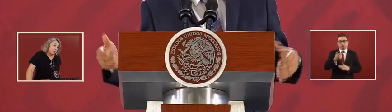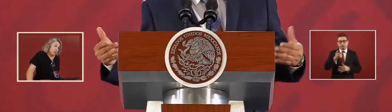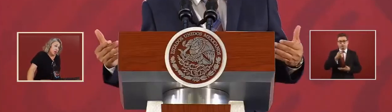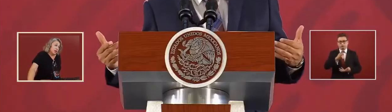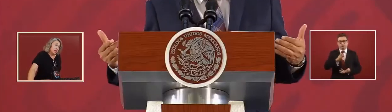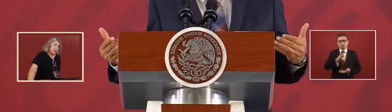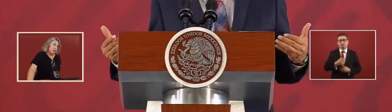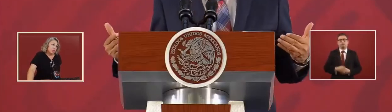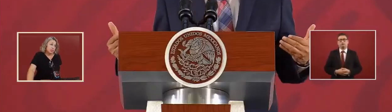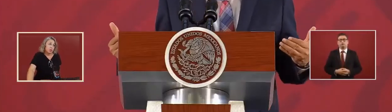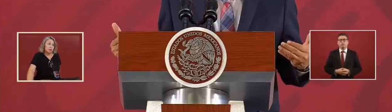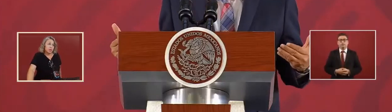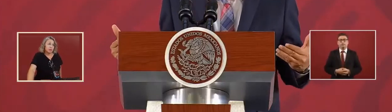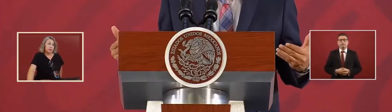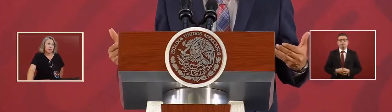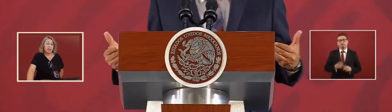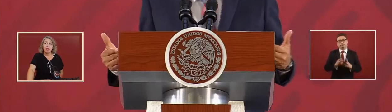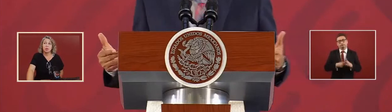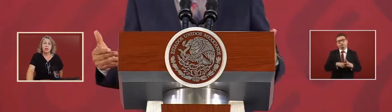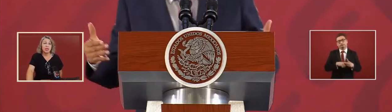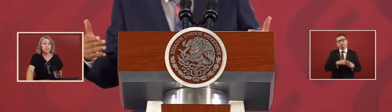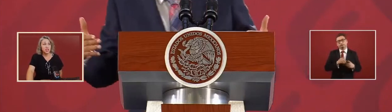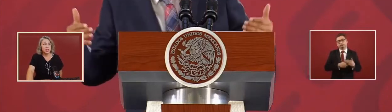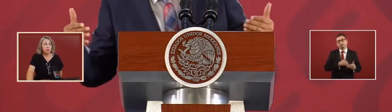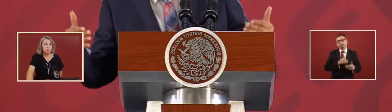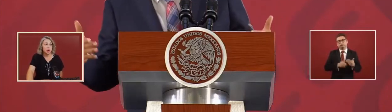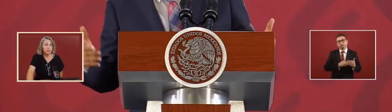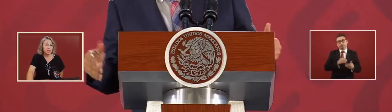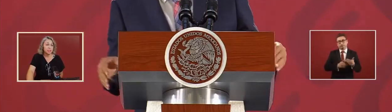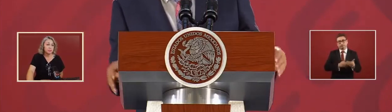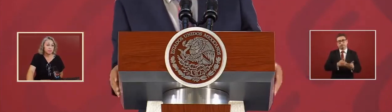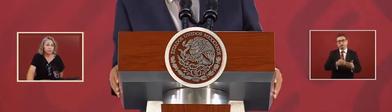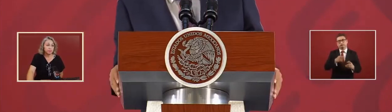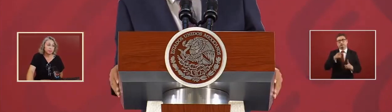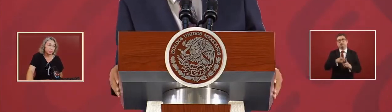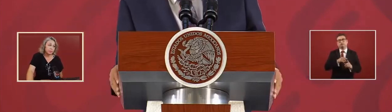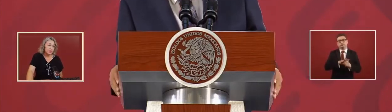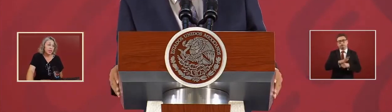and we initiated a process of rehabilitation